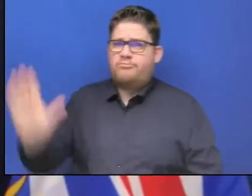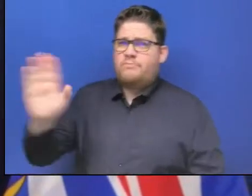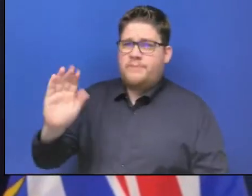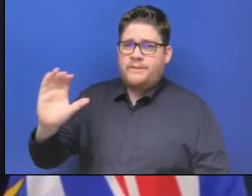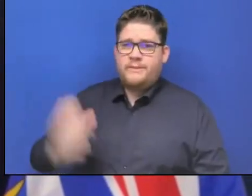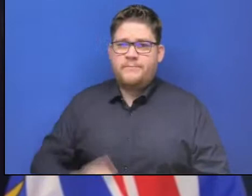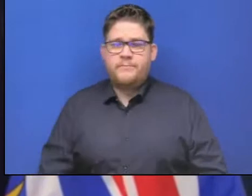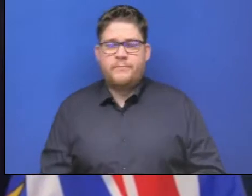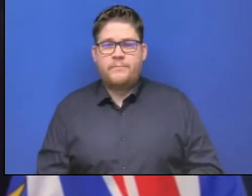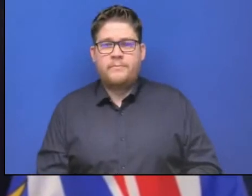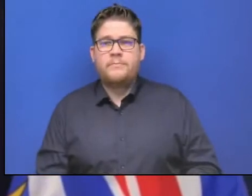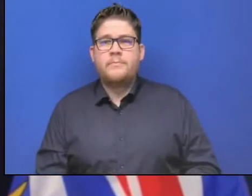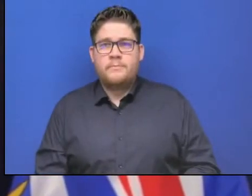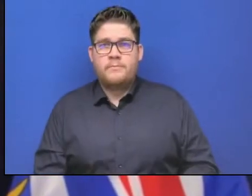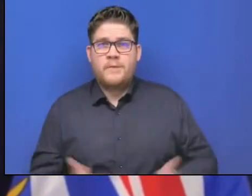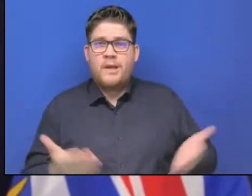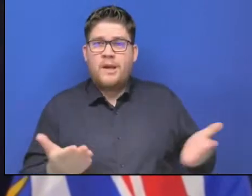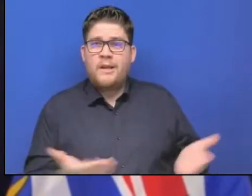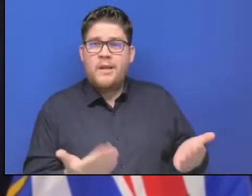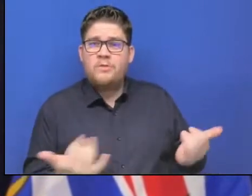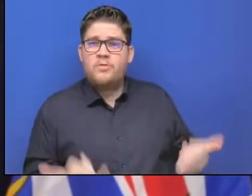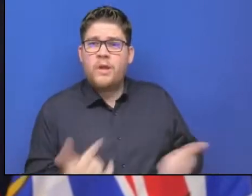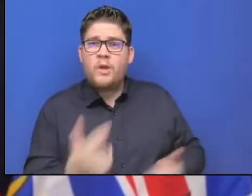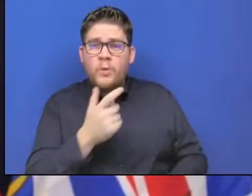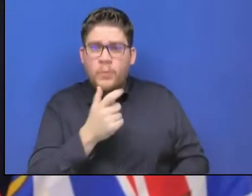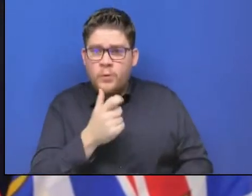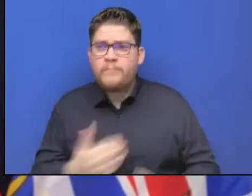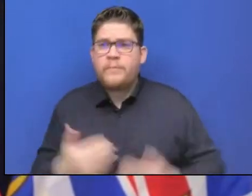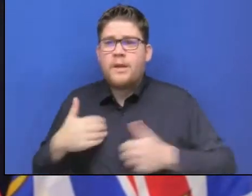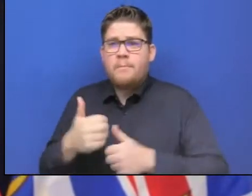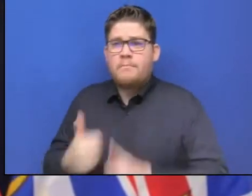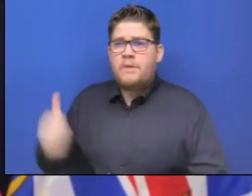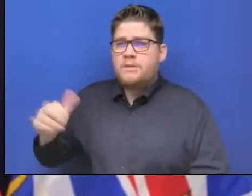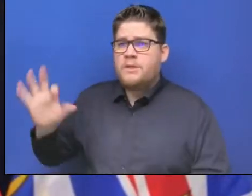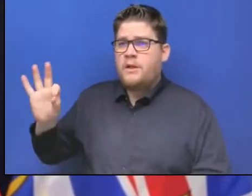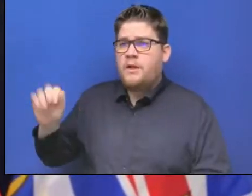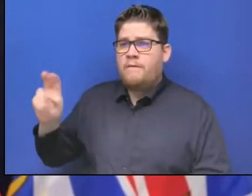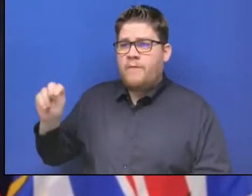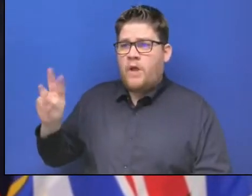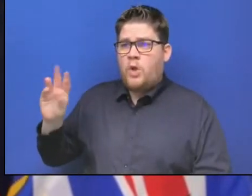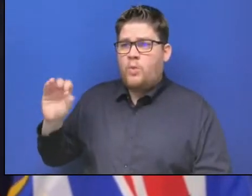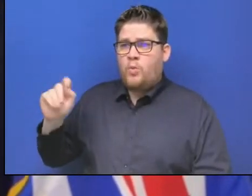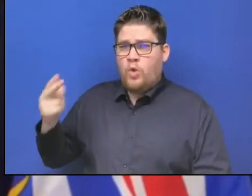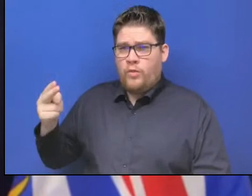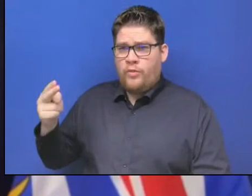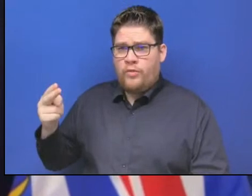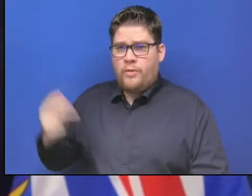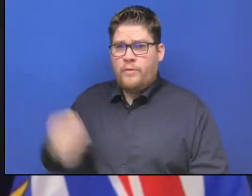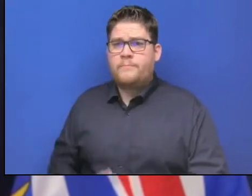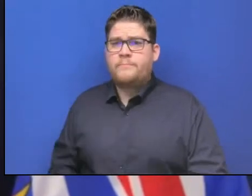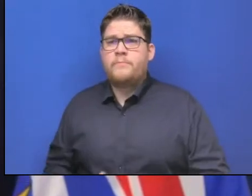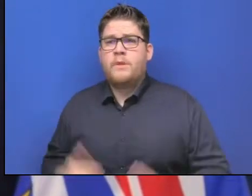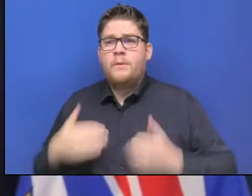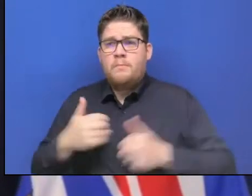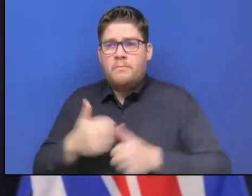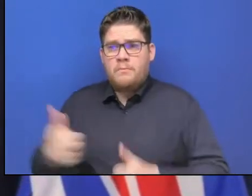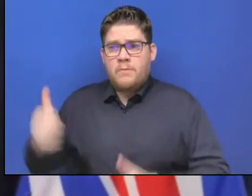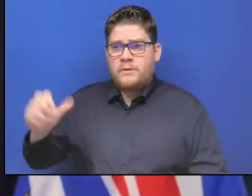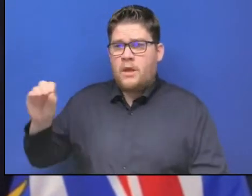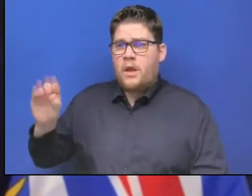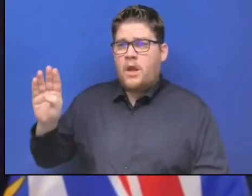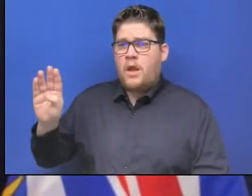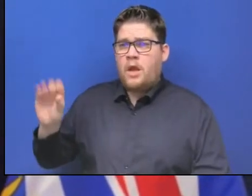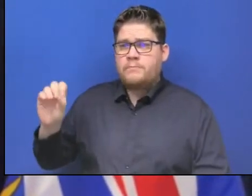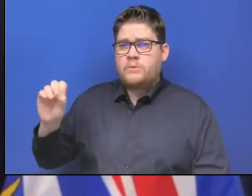updates from Minister of Public Safety and Solicitor General, Mike Farnworth, Minister of Municipal Affairs, Josie Osborne, Minister of Transportation